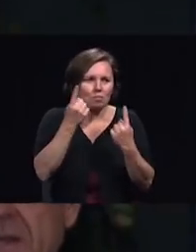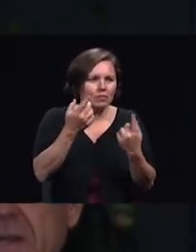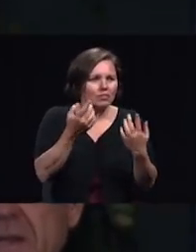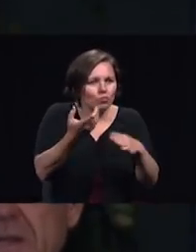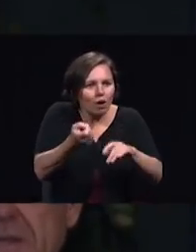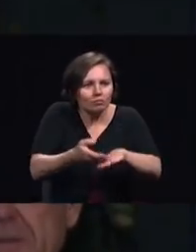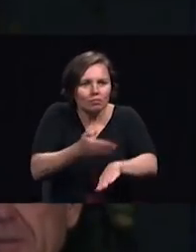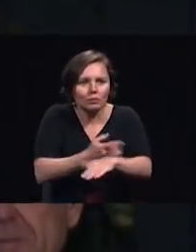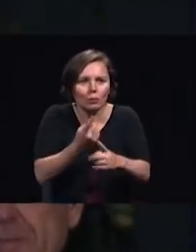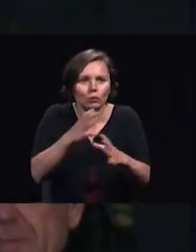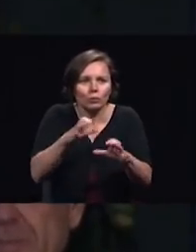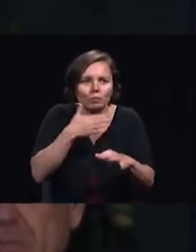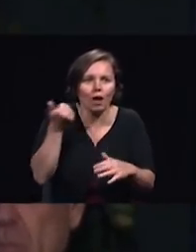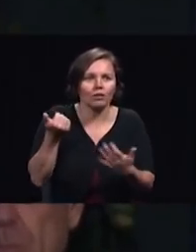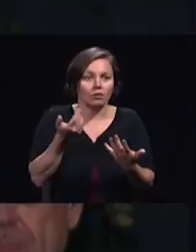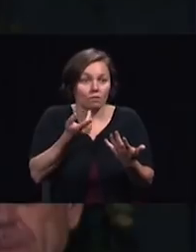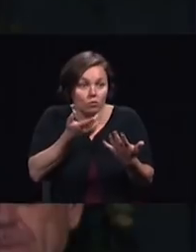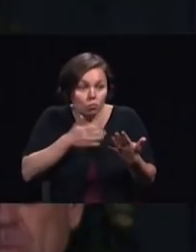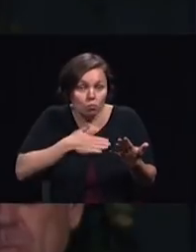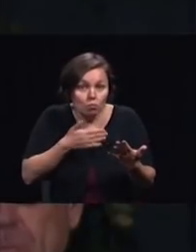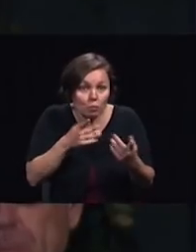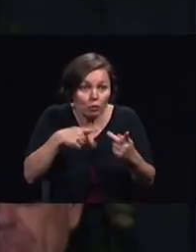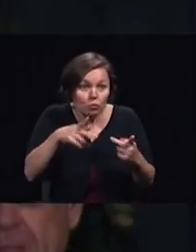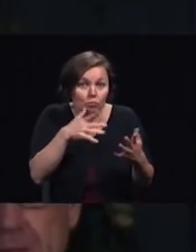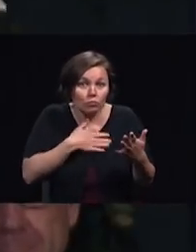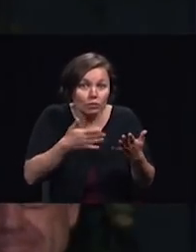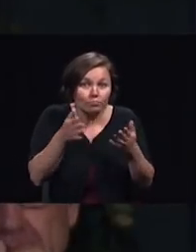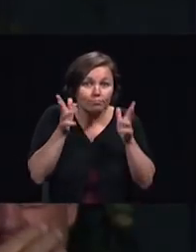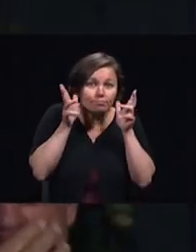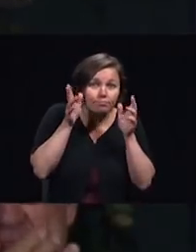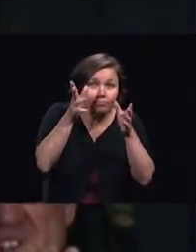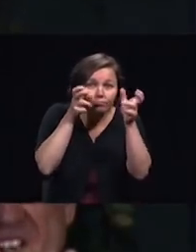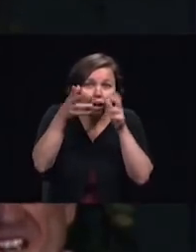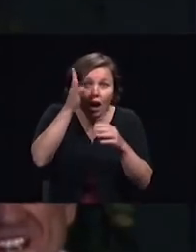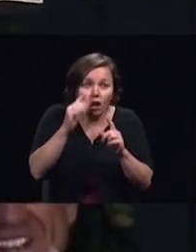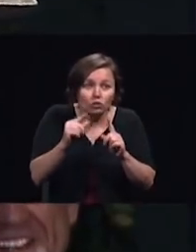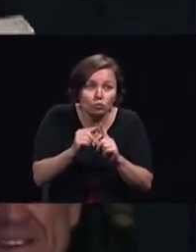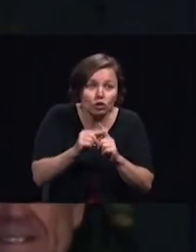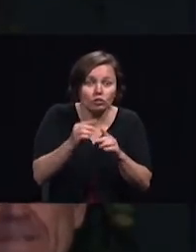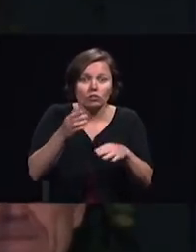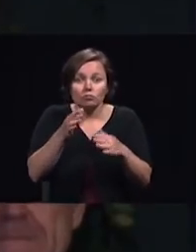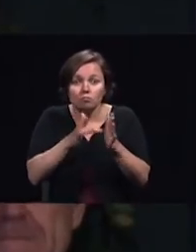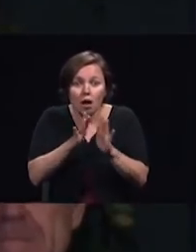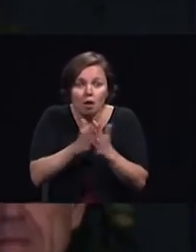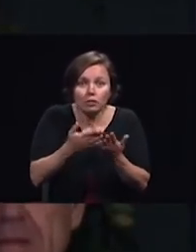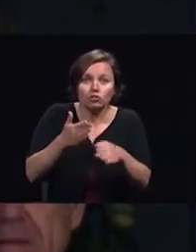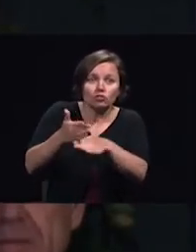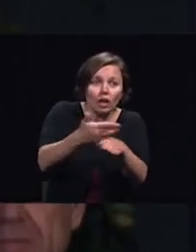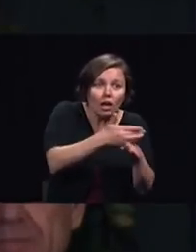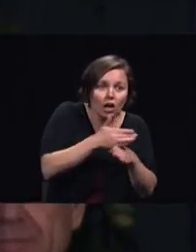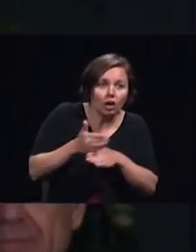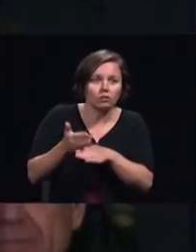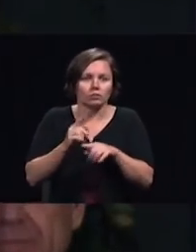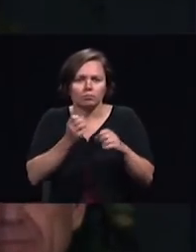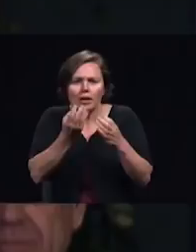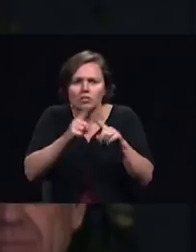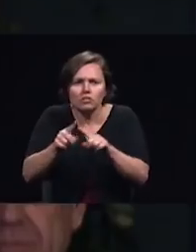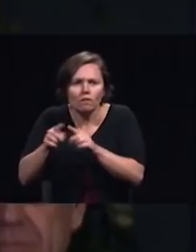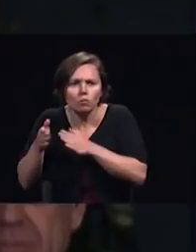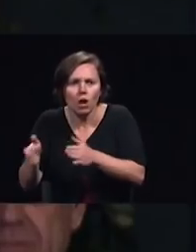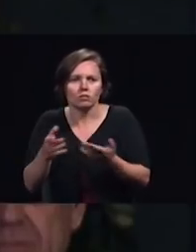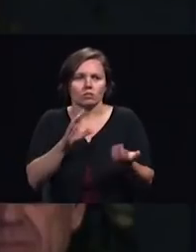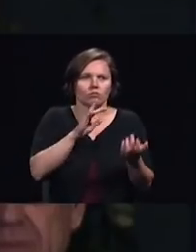are willing to listen to Bible truth shared through various methods Christ wants us to go